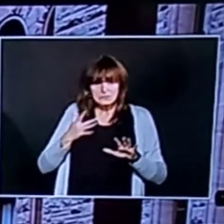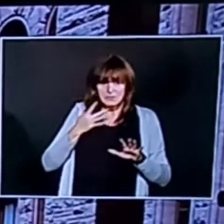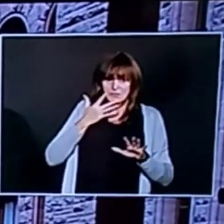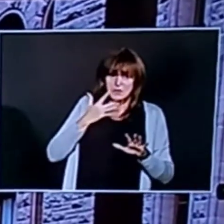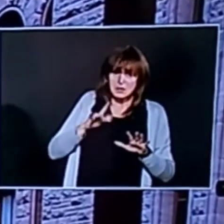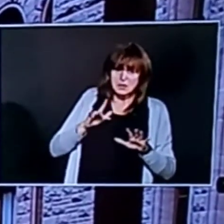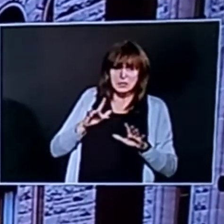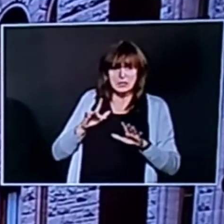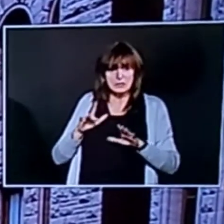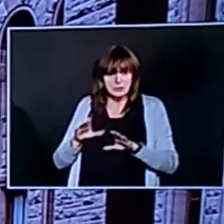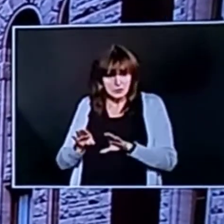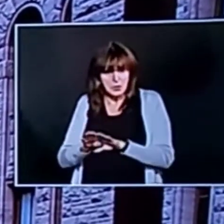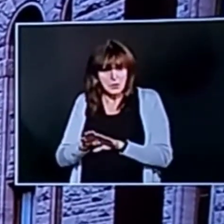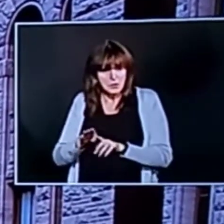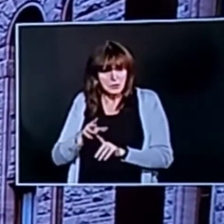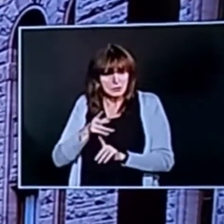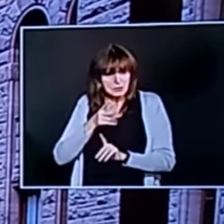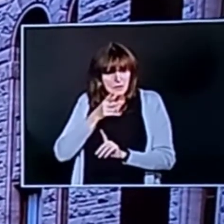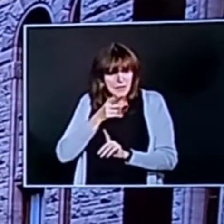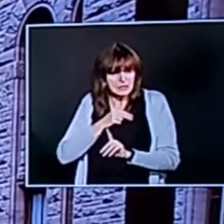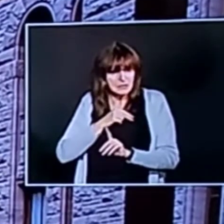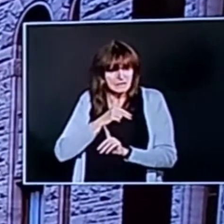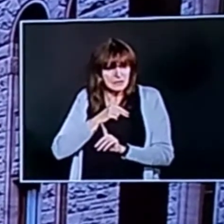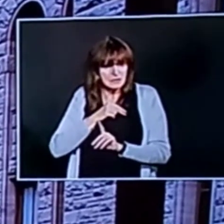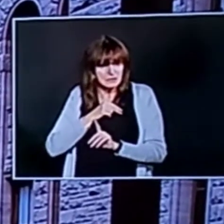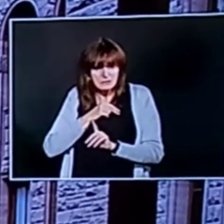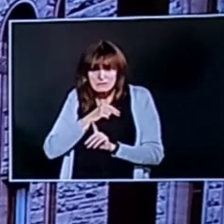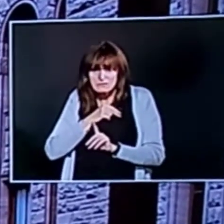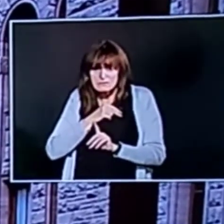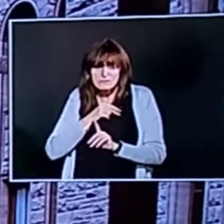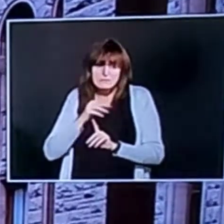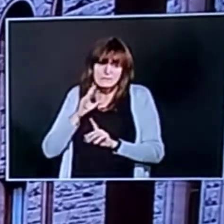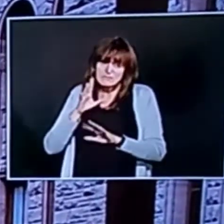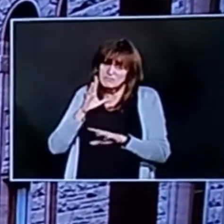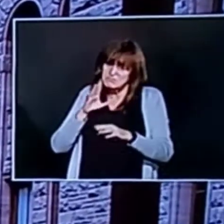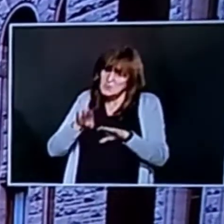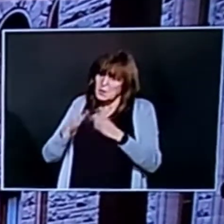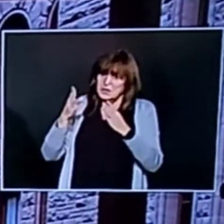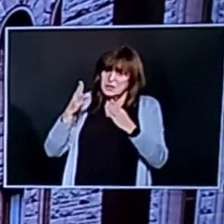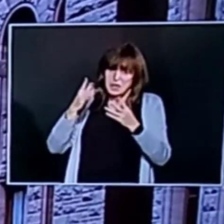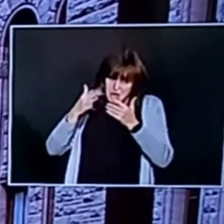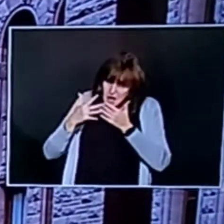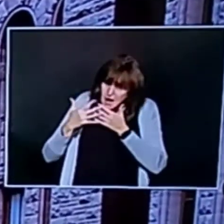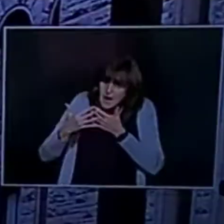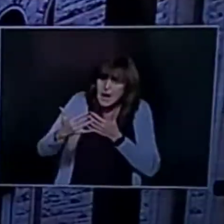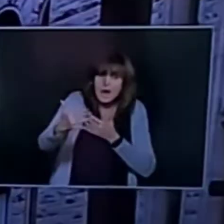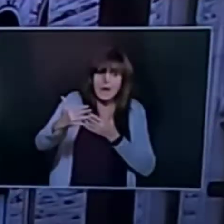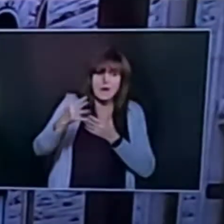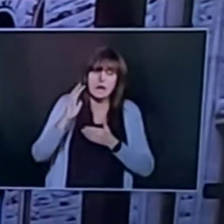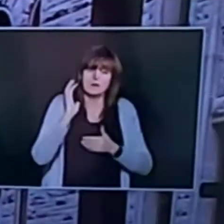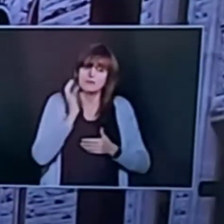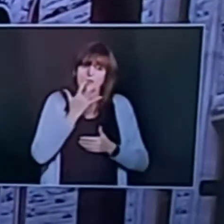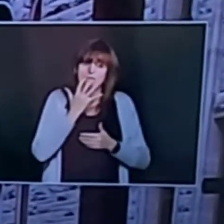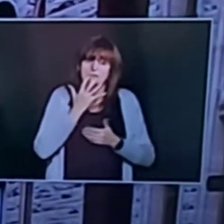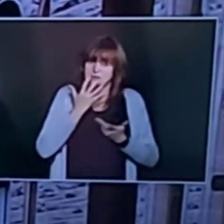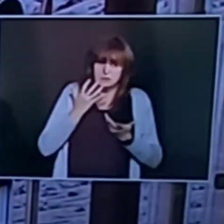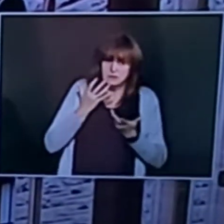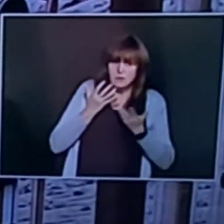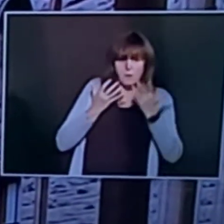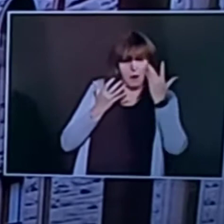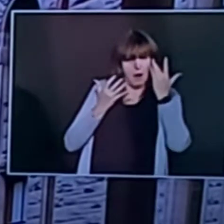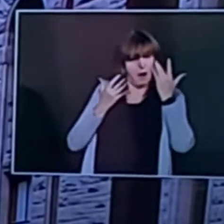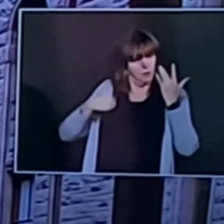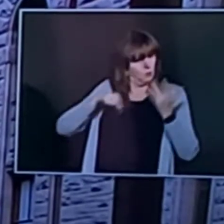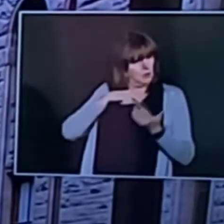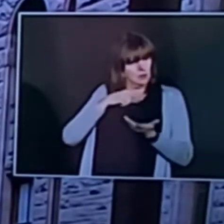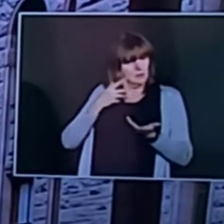right through until christmas in in class attendance why one is that we didn't go with pretense that nothing would happen we went with the pretense that